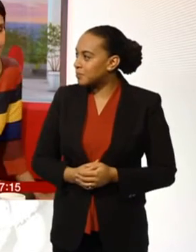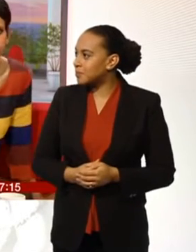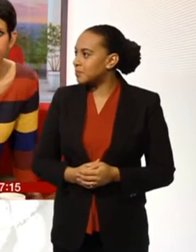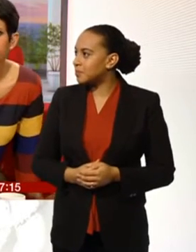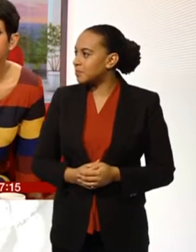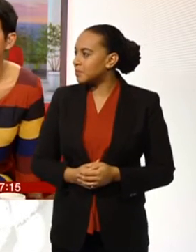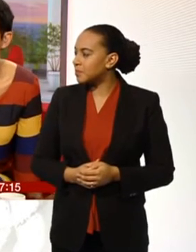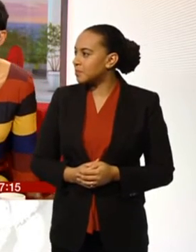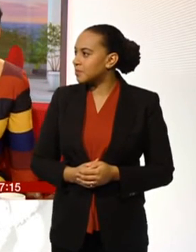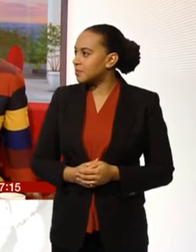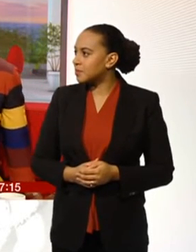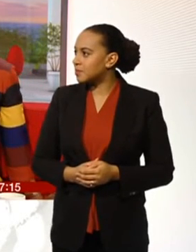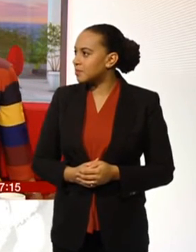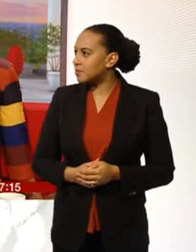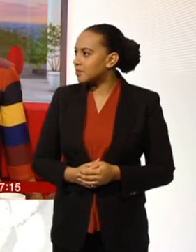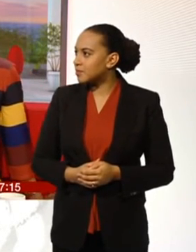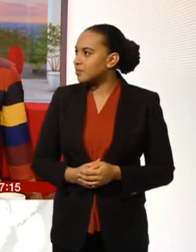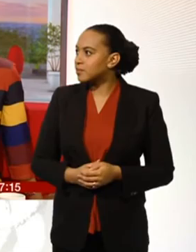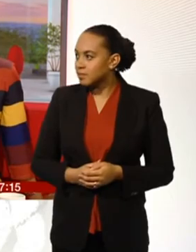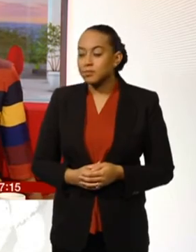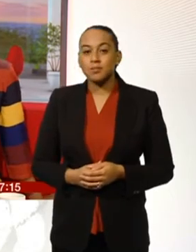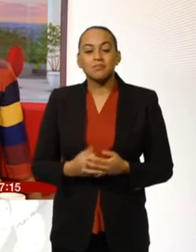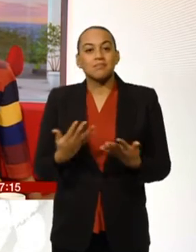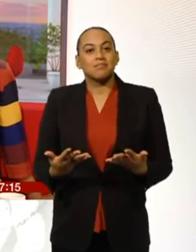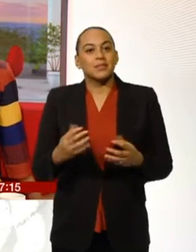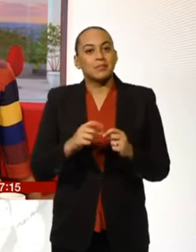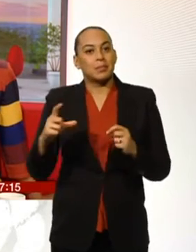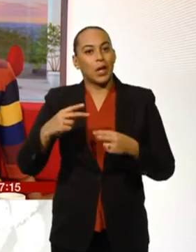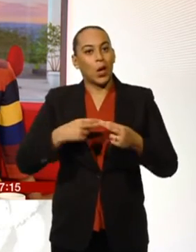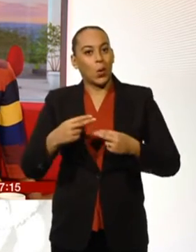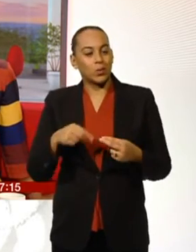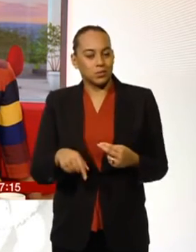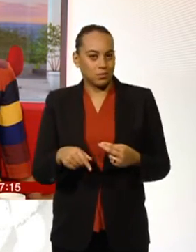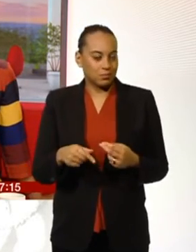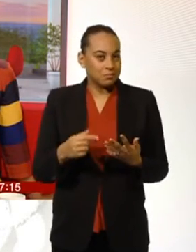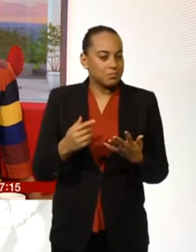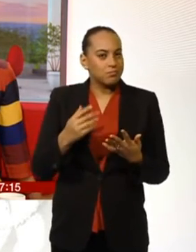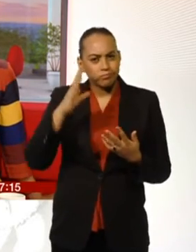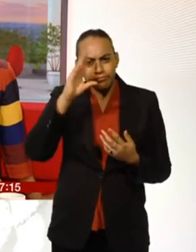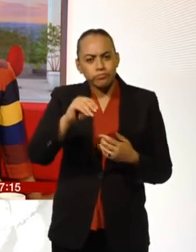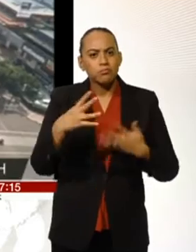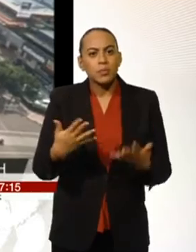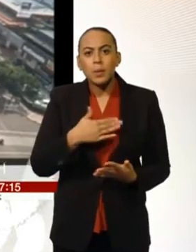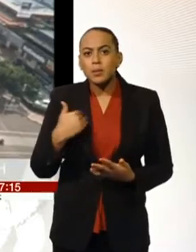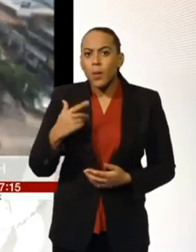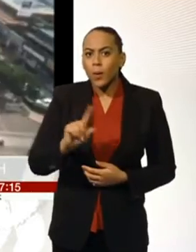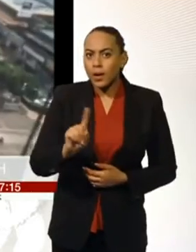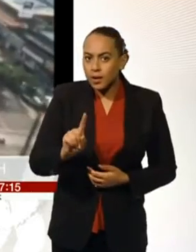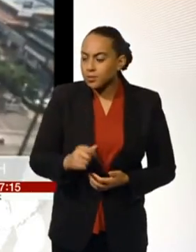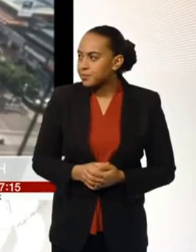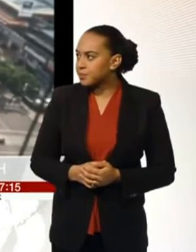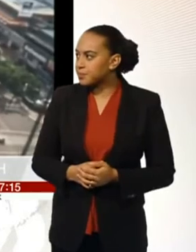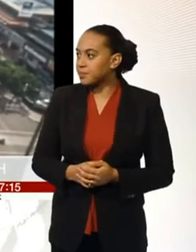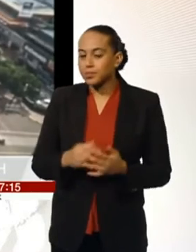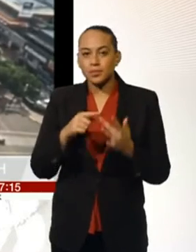Thank Let's see, it's time now. It's 7.15 exactly. You're watching Breakfast from BBC News. reminder of our main stories this morning. A